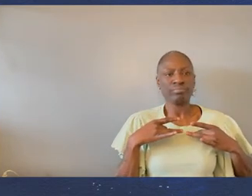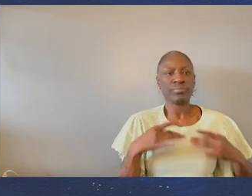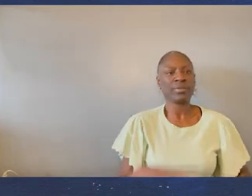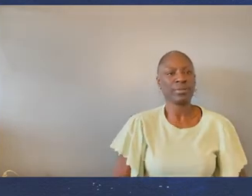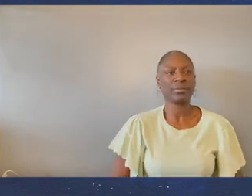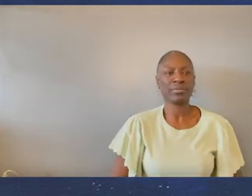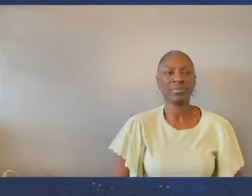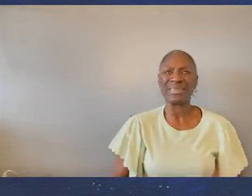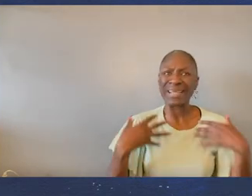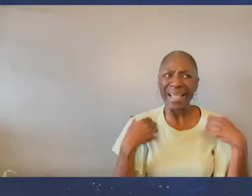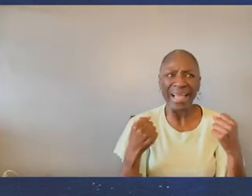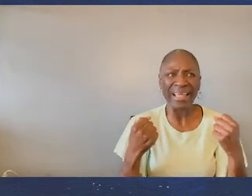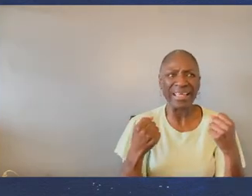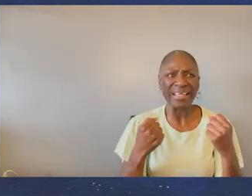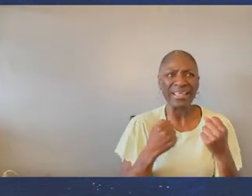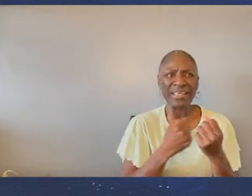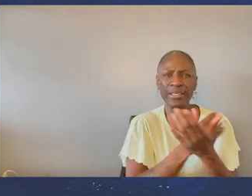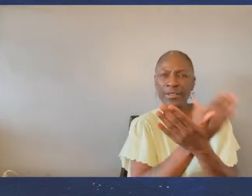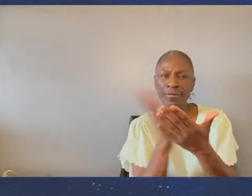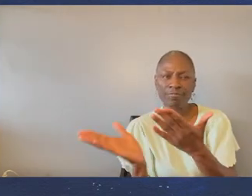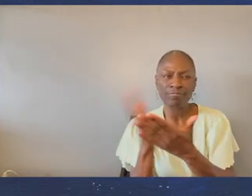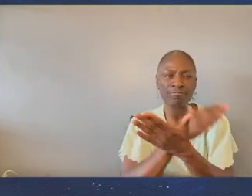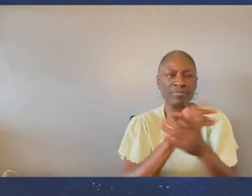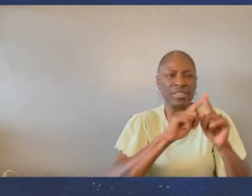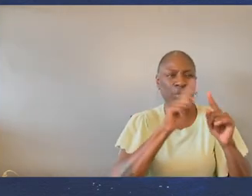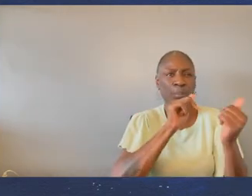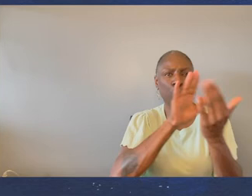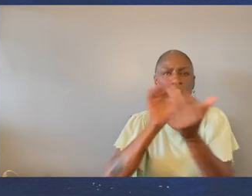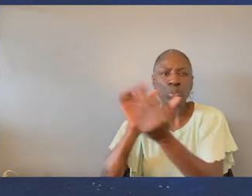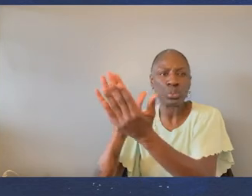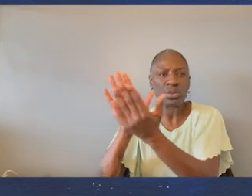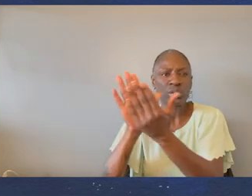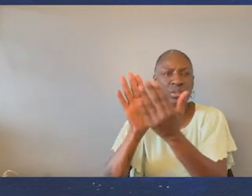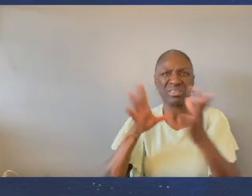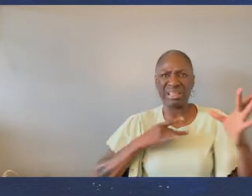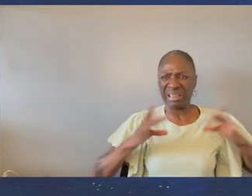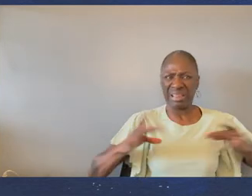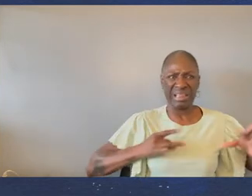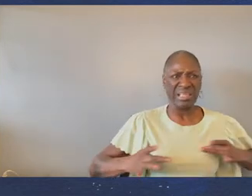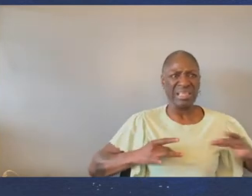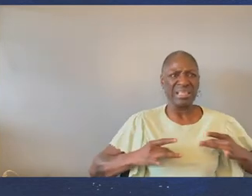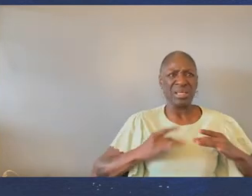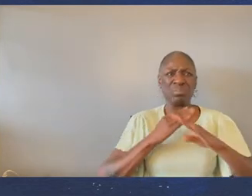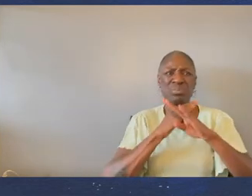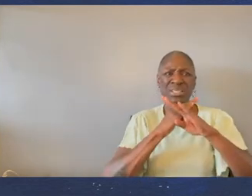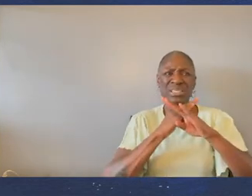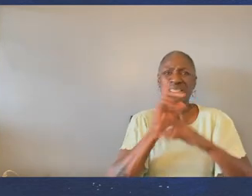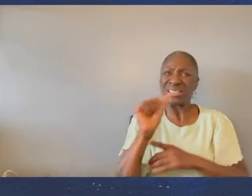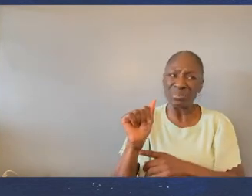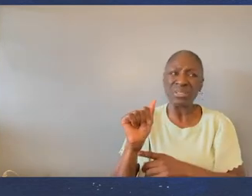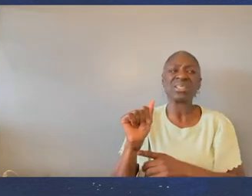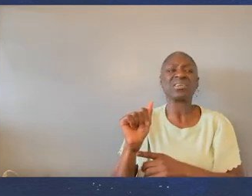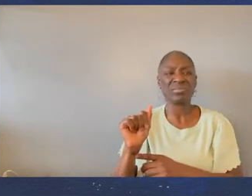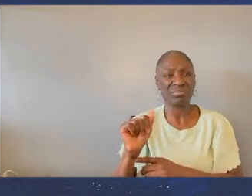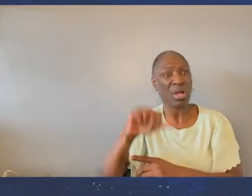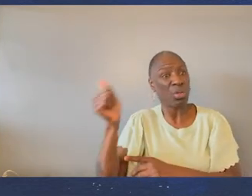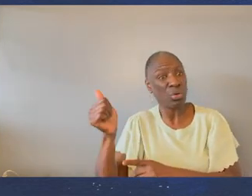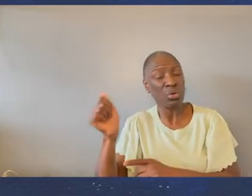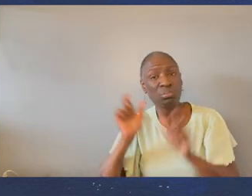And, you know, and there's different ways to get infections. So protect the disabled and